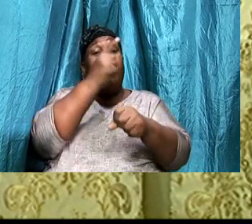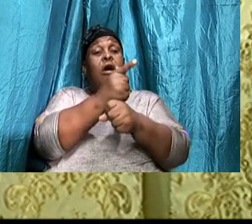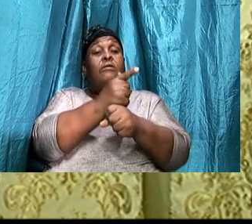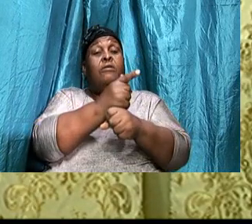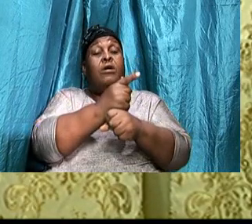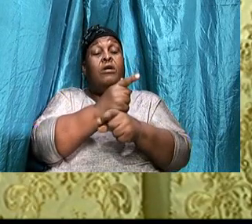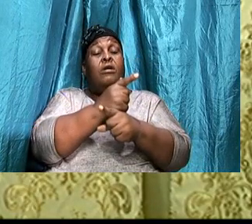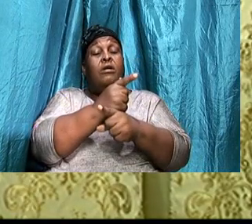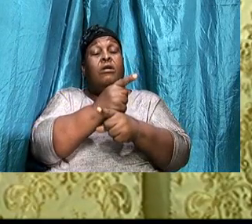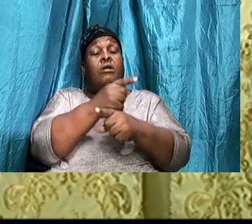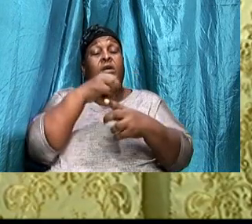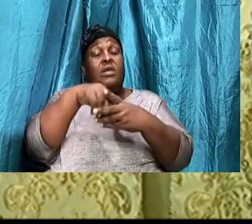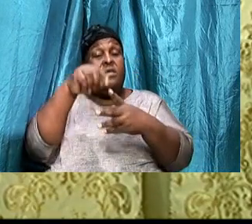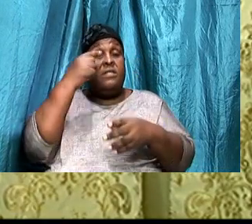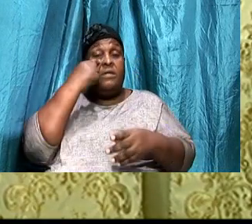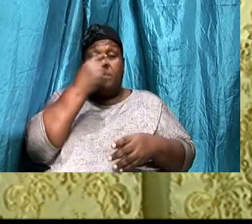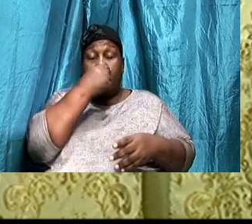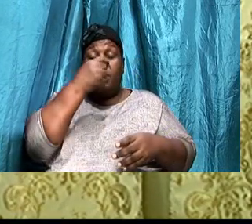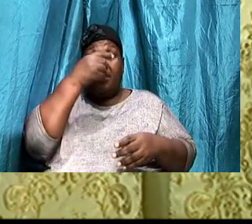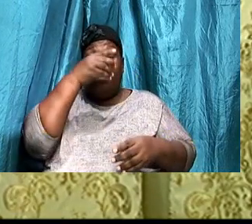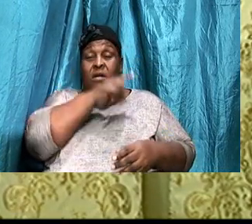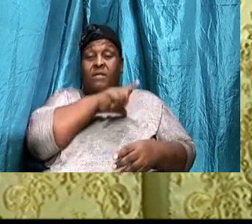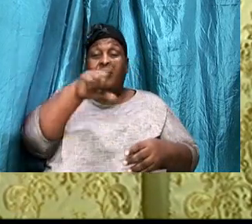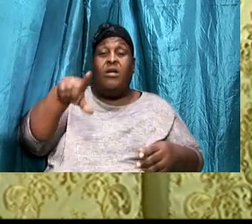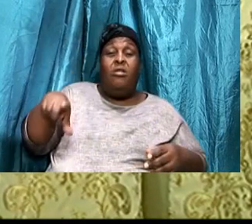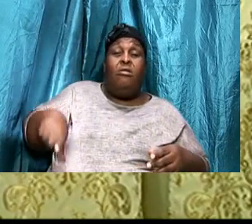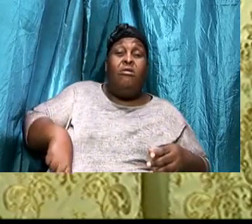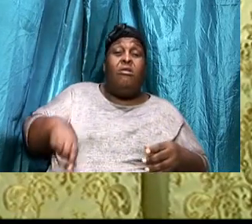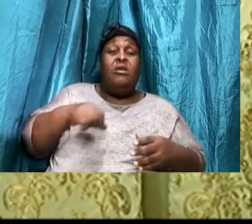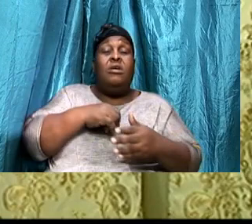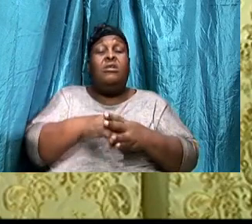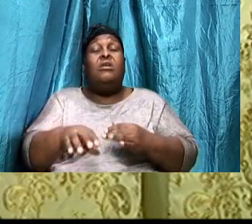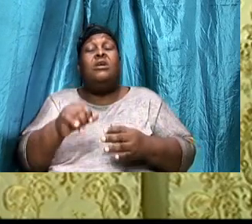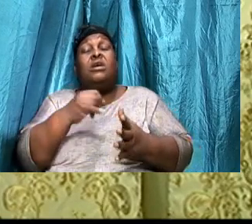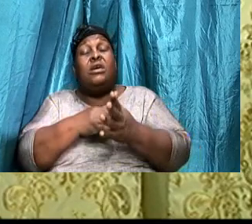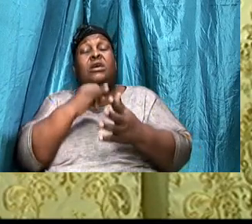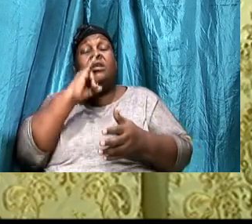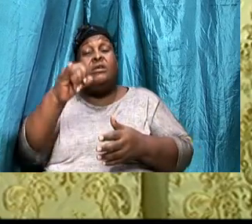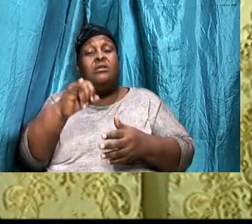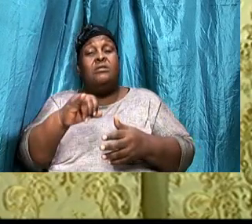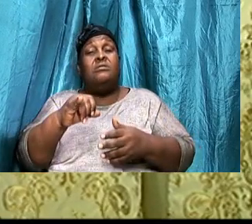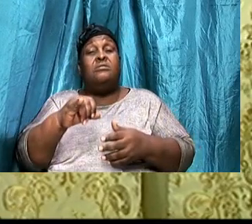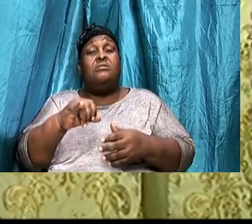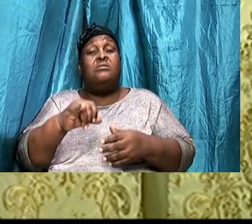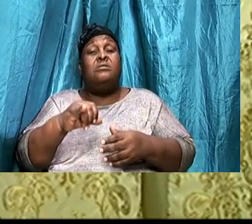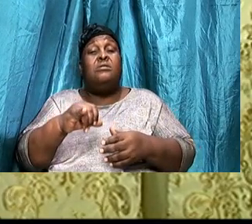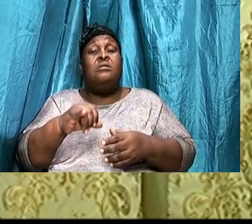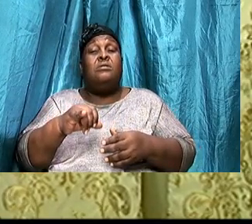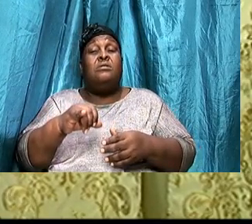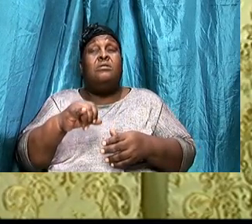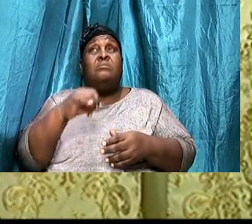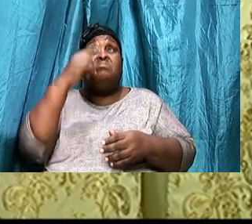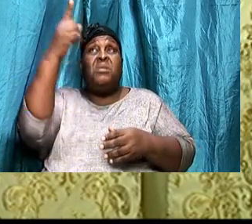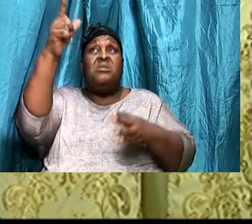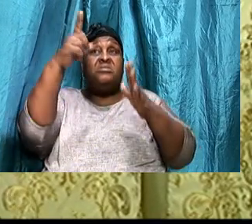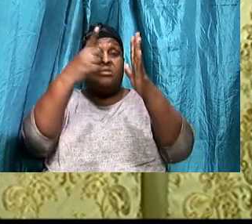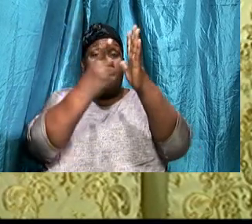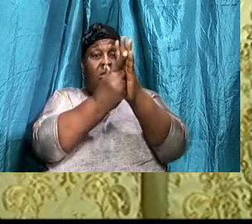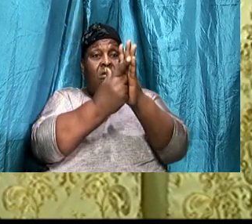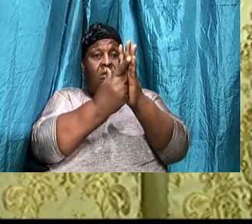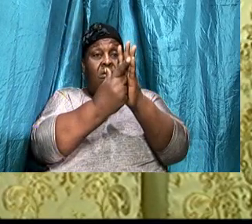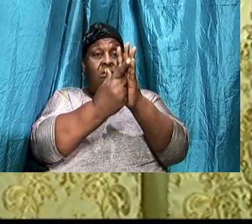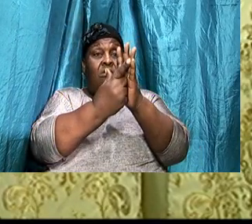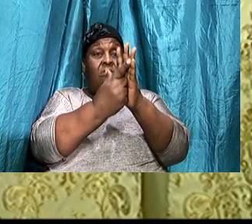the eyes, Of the Lord, It is according, To his requirements, His law, And his